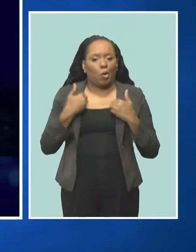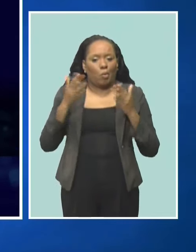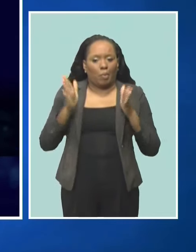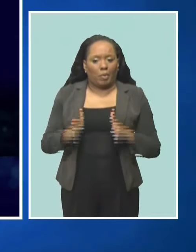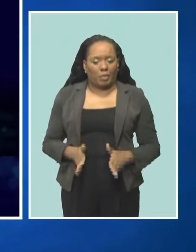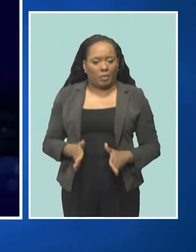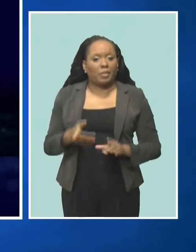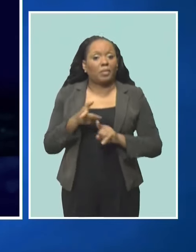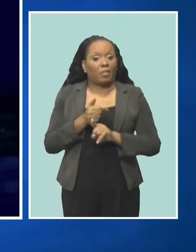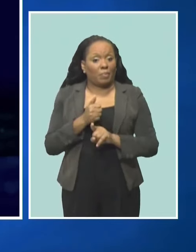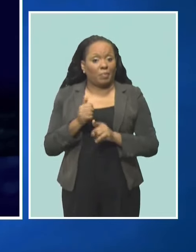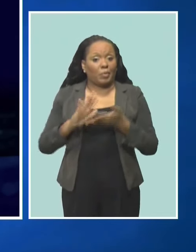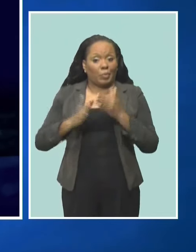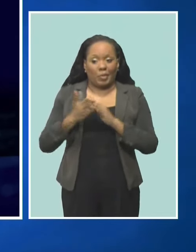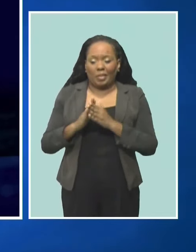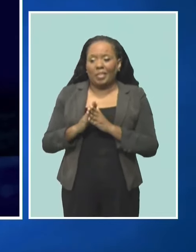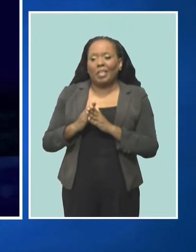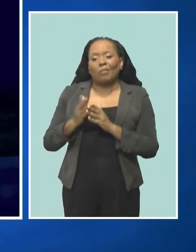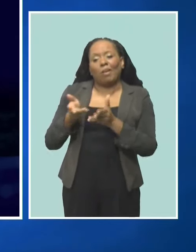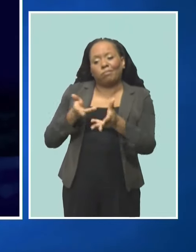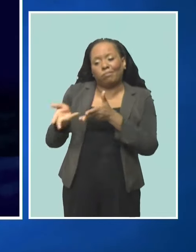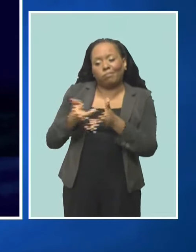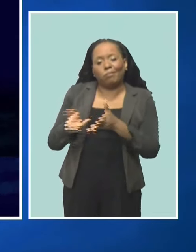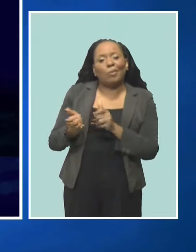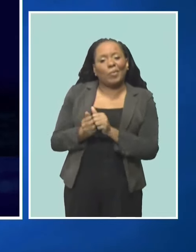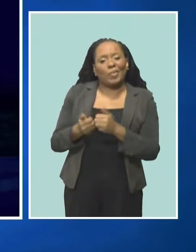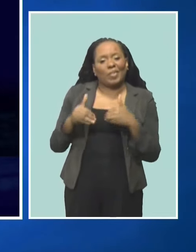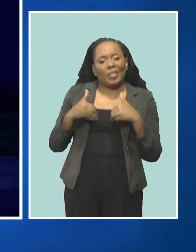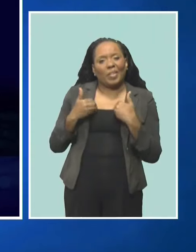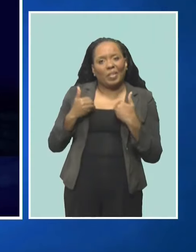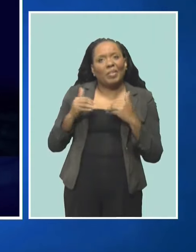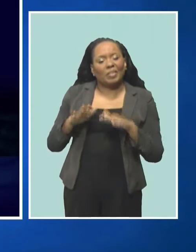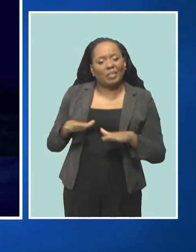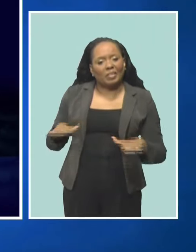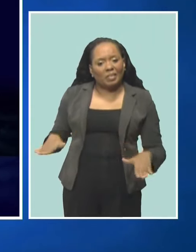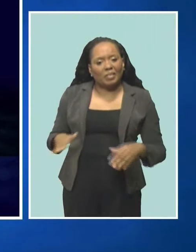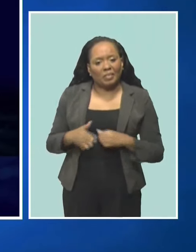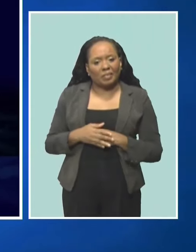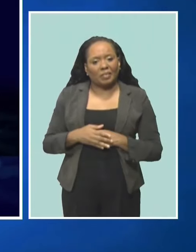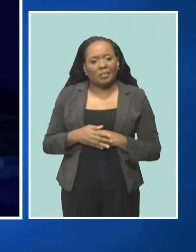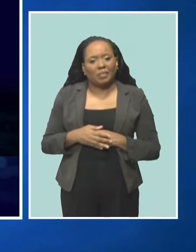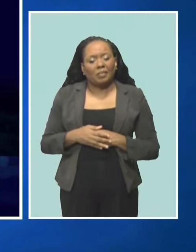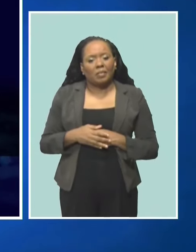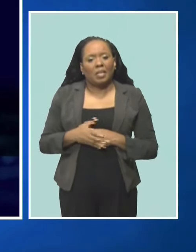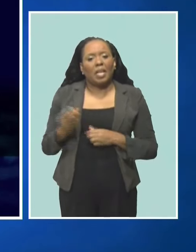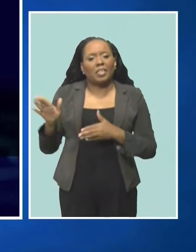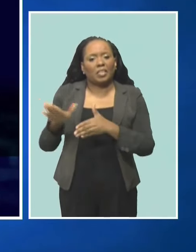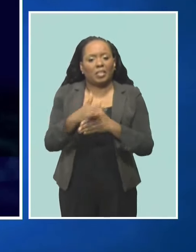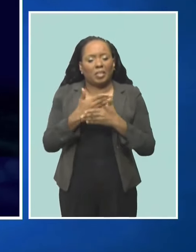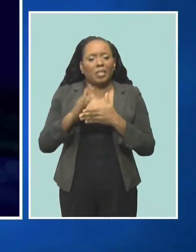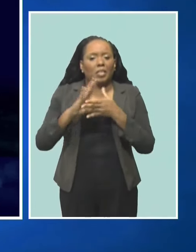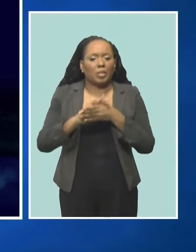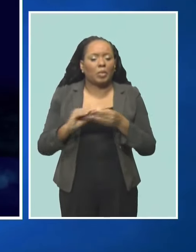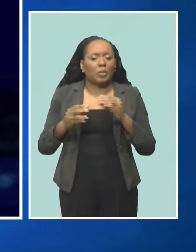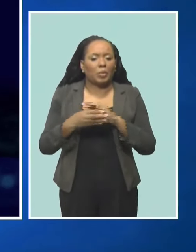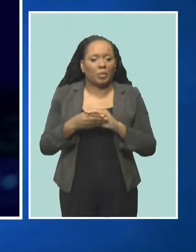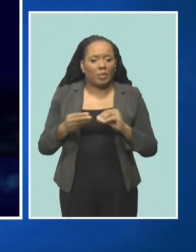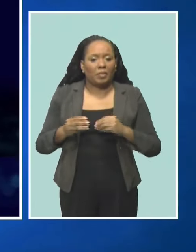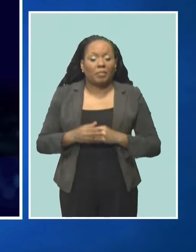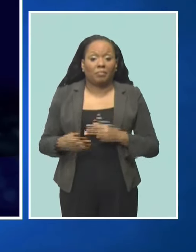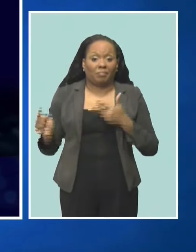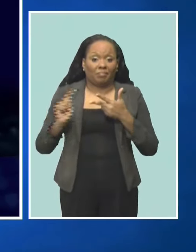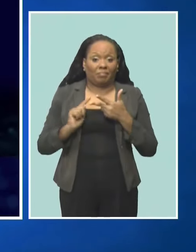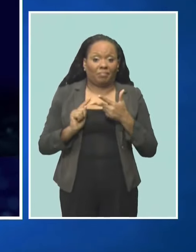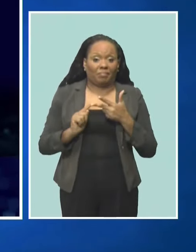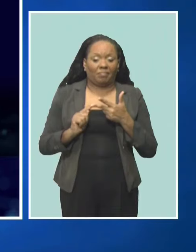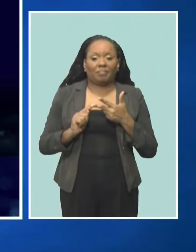the community who would have gone on and would have done well or for whom, you know, the story that they have could resonate with the children. And then